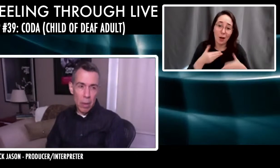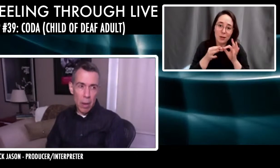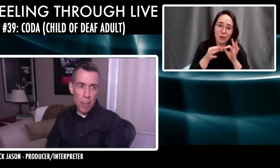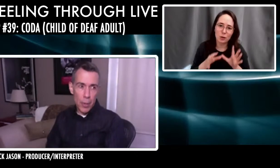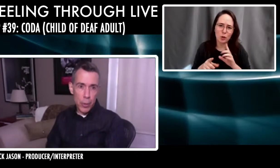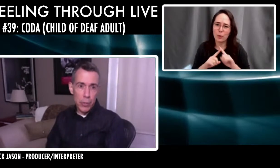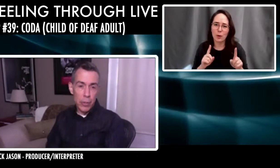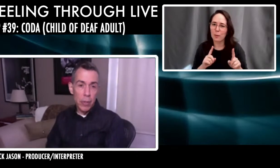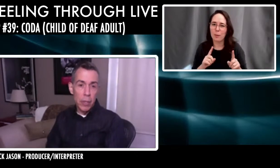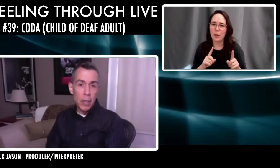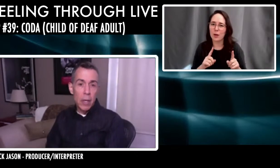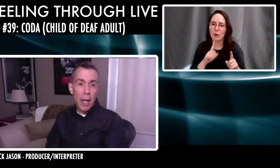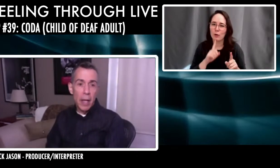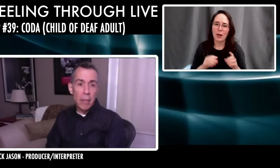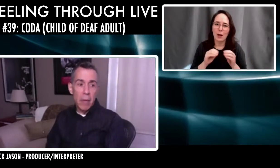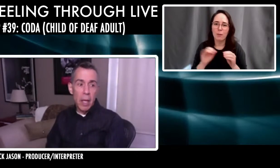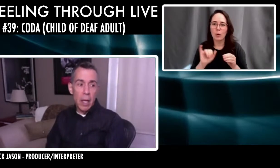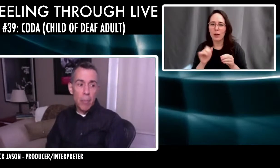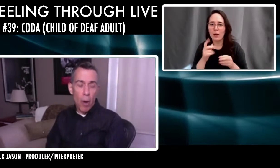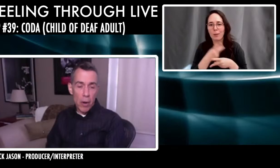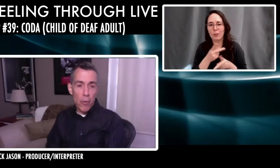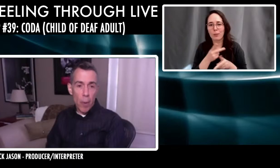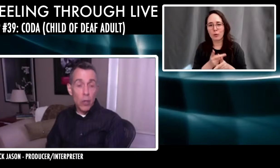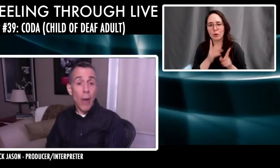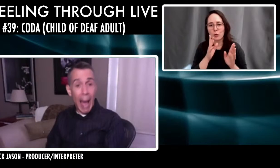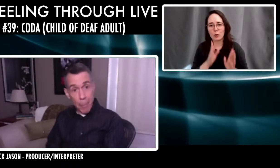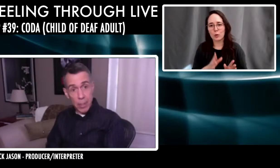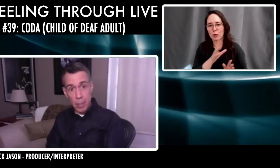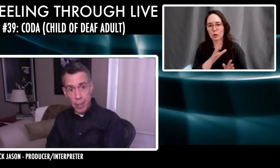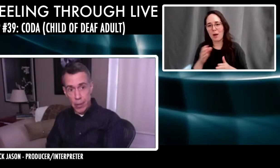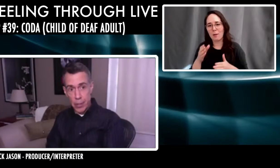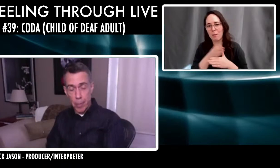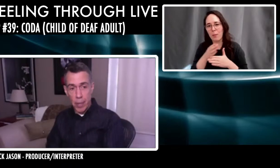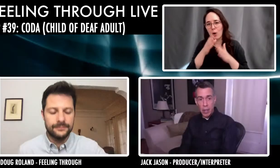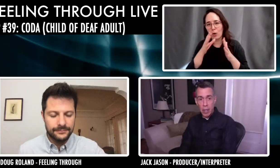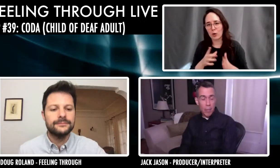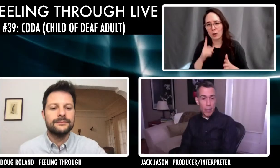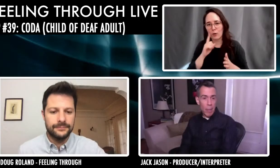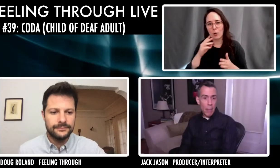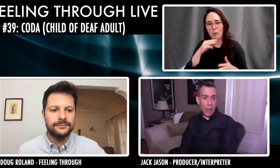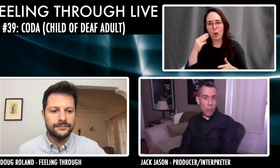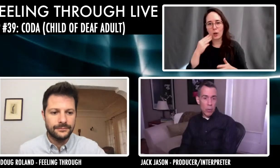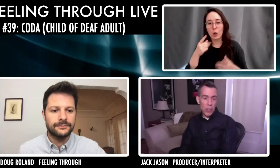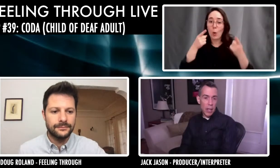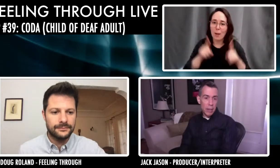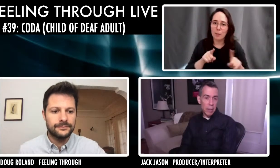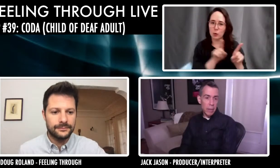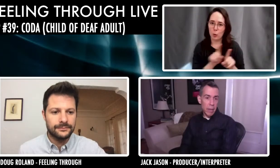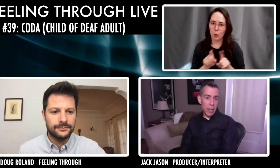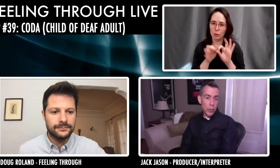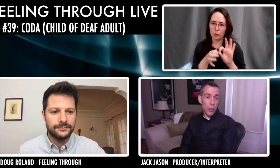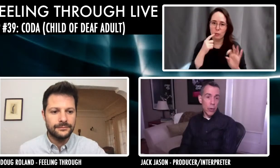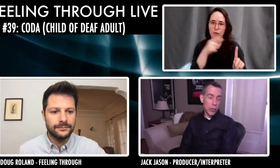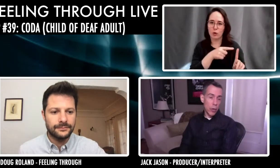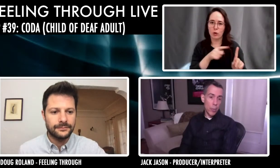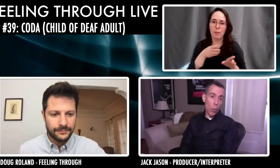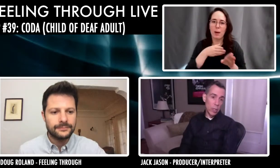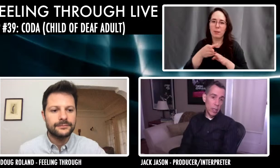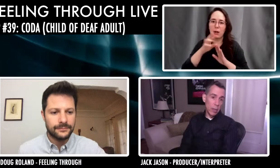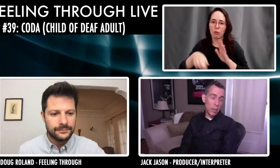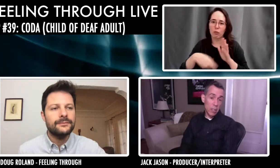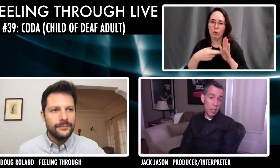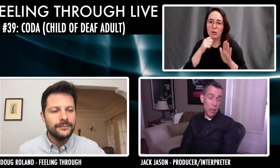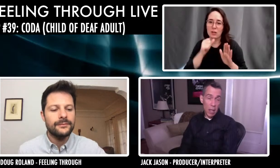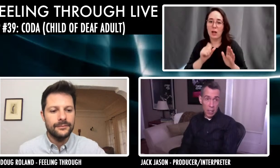a producer and a partner for Monica who happens to be her interpreter, but my main role is not as her interpreter